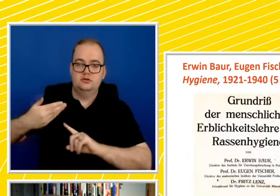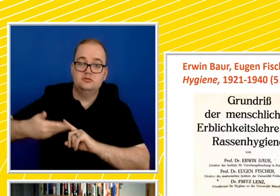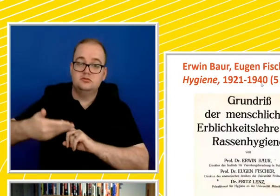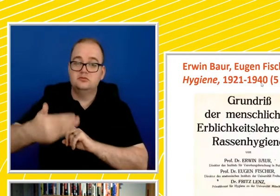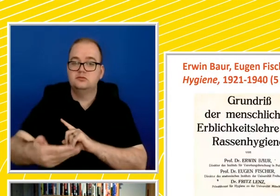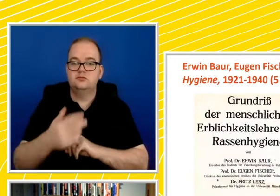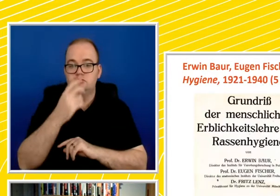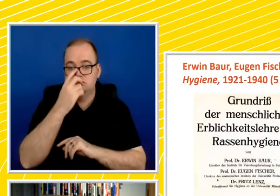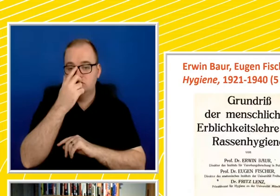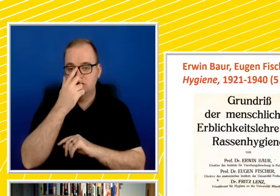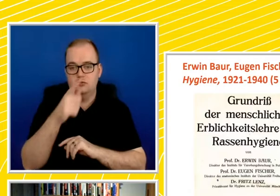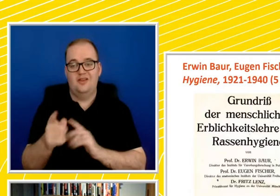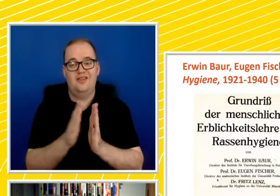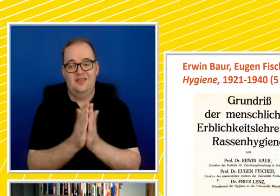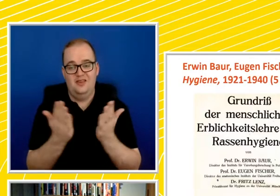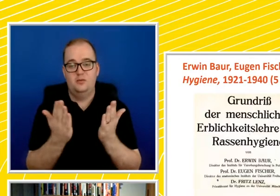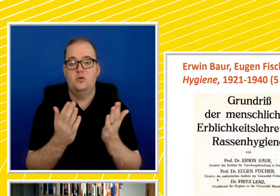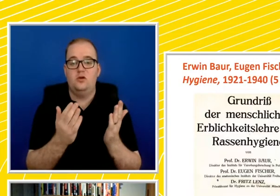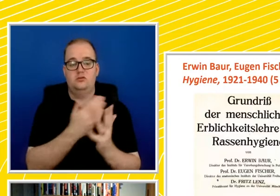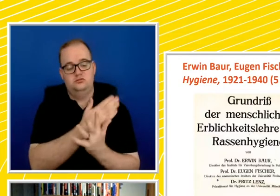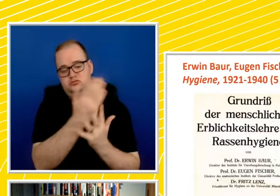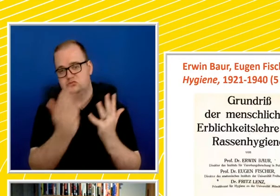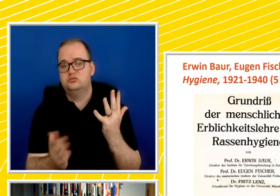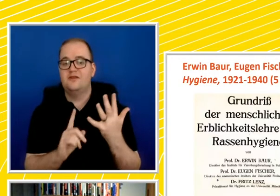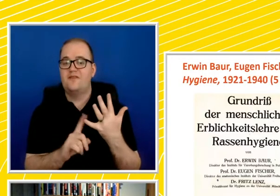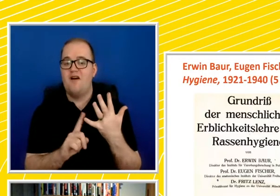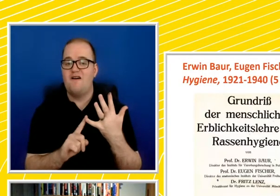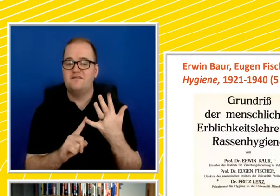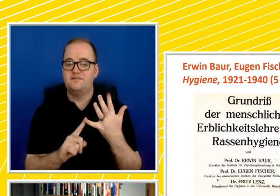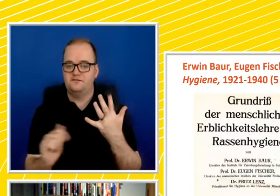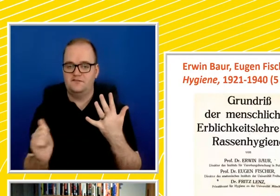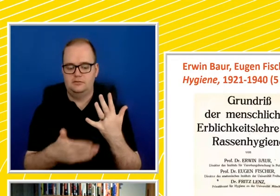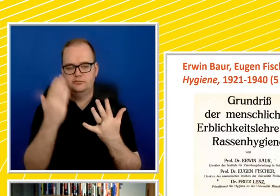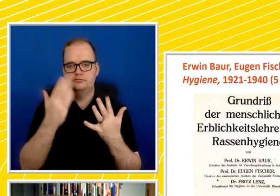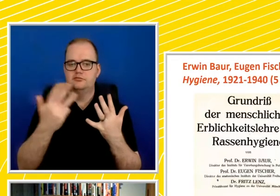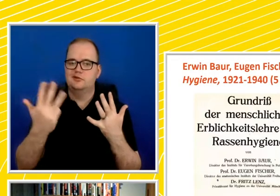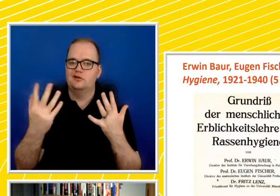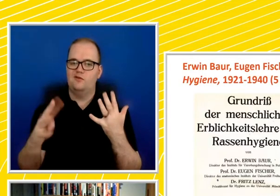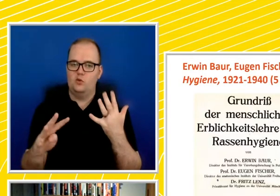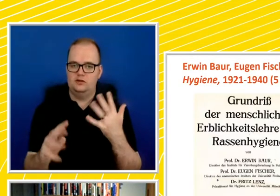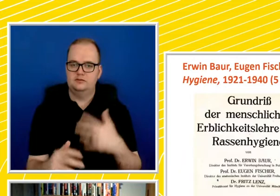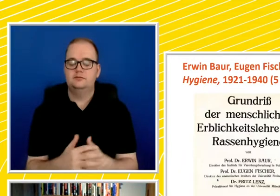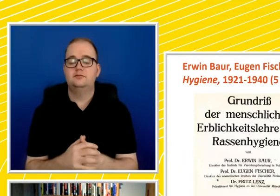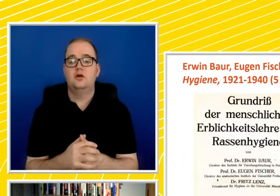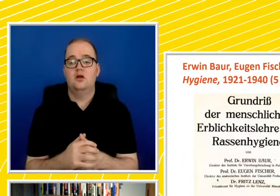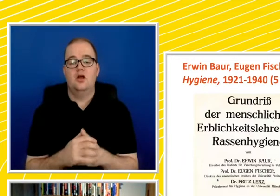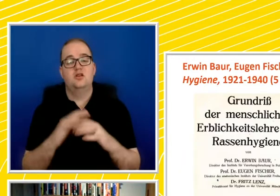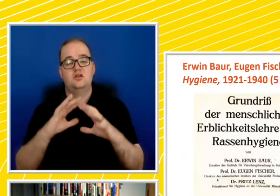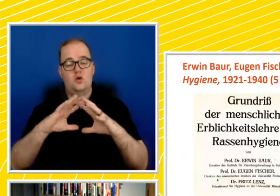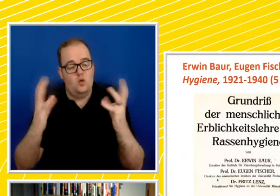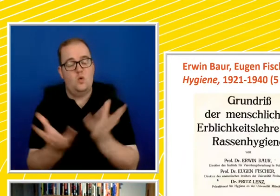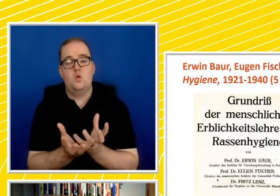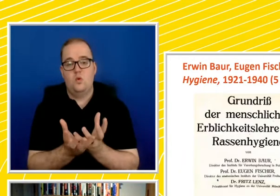this book goes to five editions before 1940. And so this is this global competition of academic